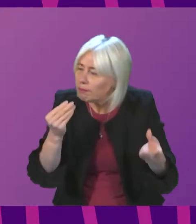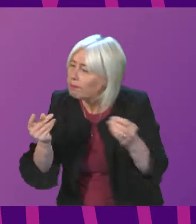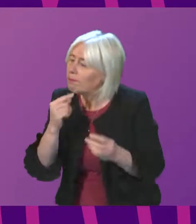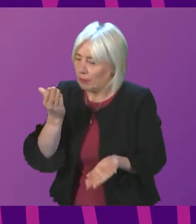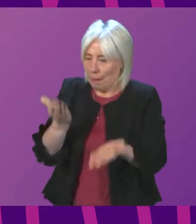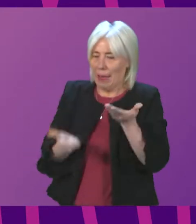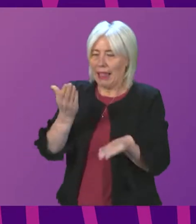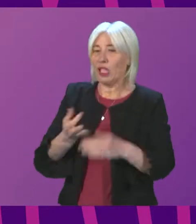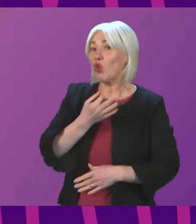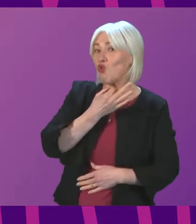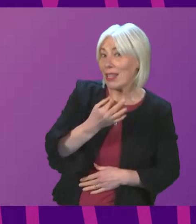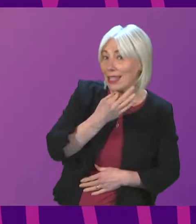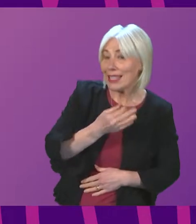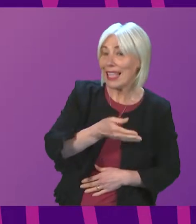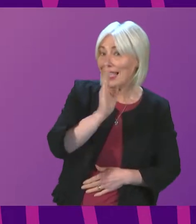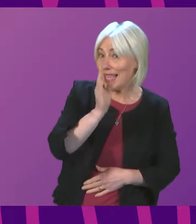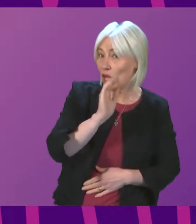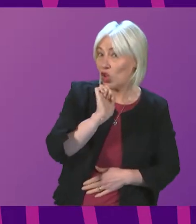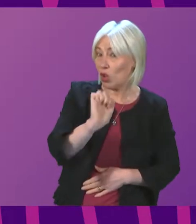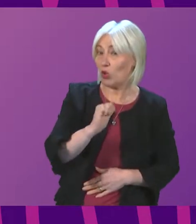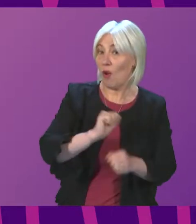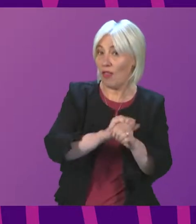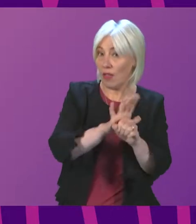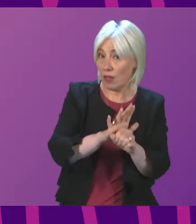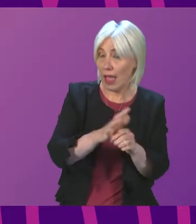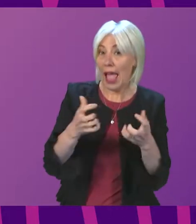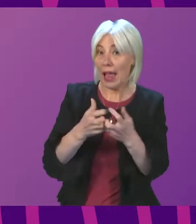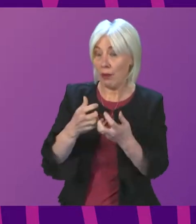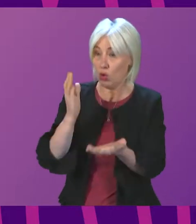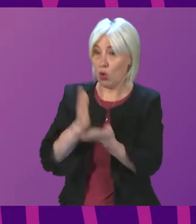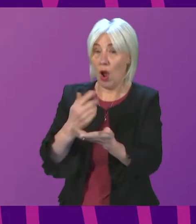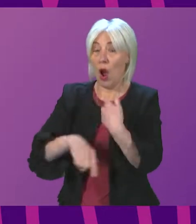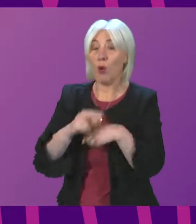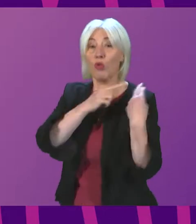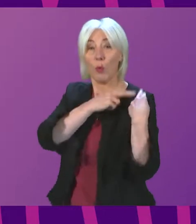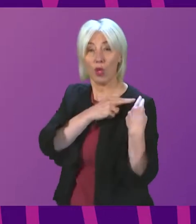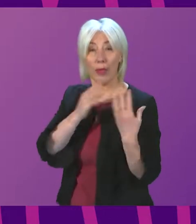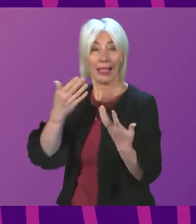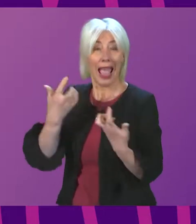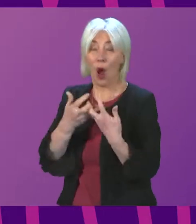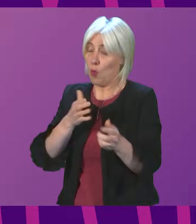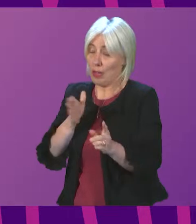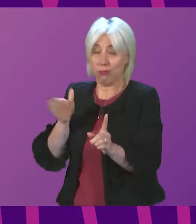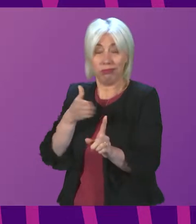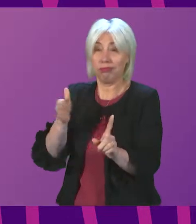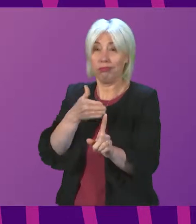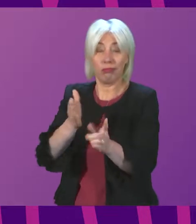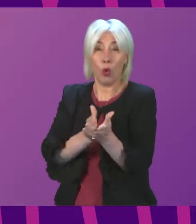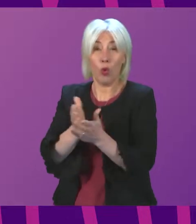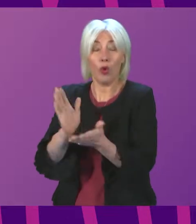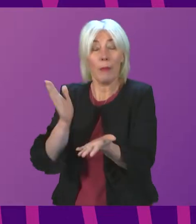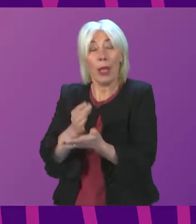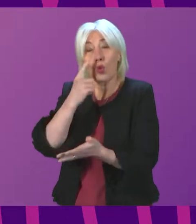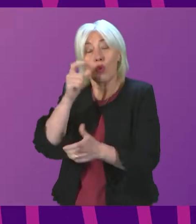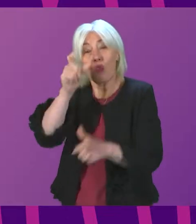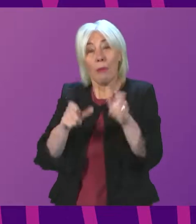risks and the dangers of this virus and to recognise our responsibility to try to navigate a way through it that keeps young people in particular